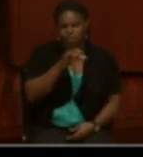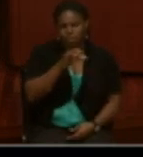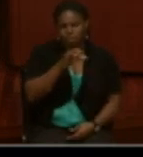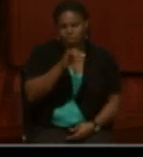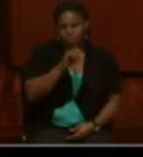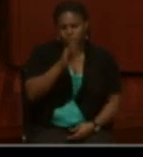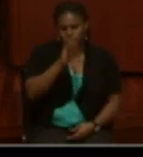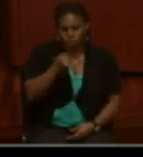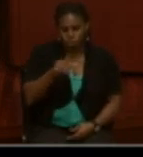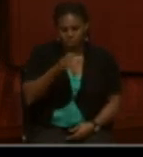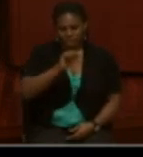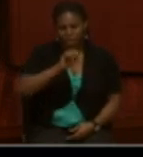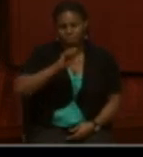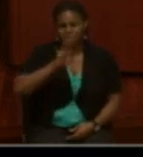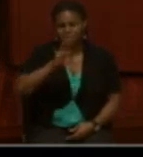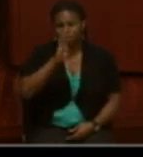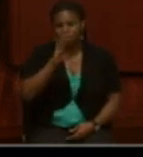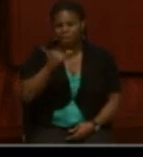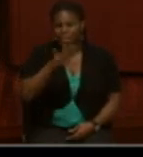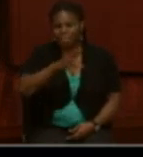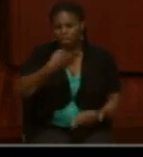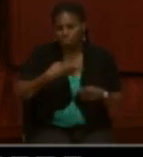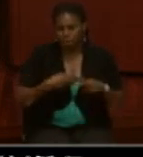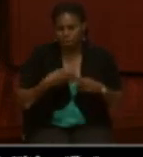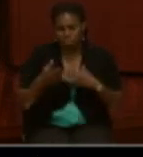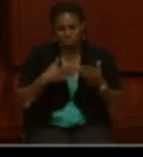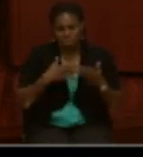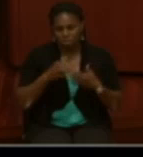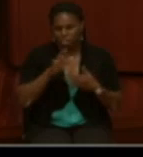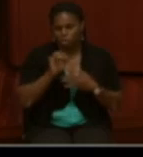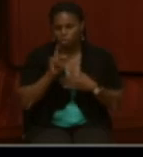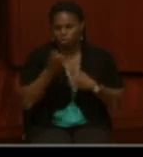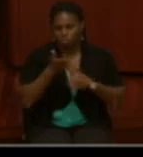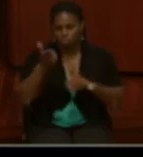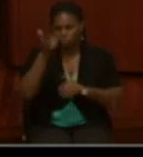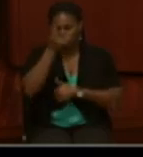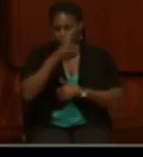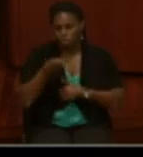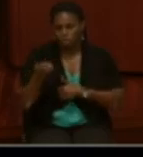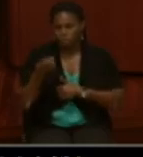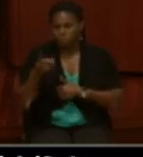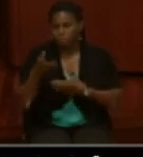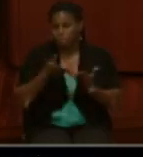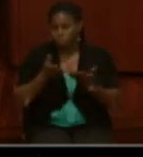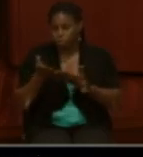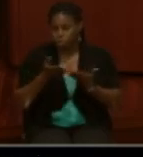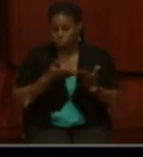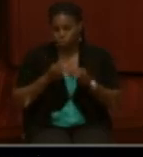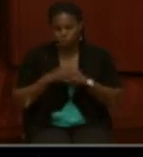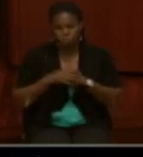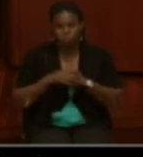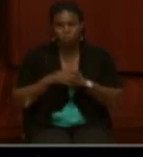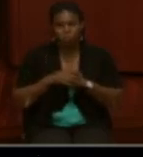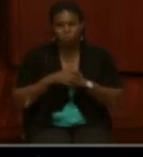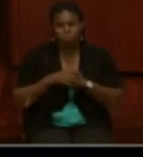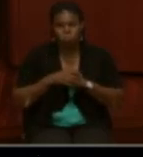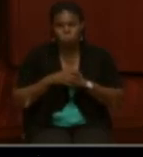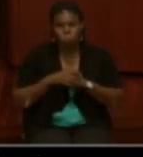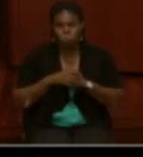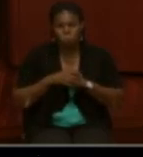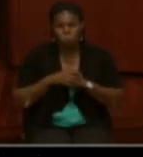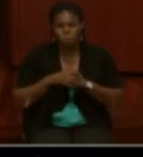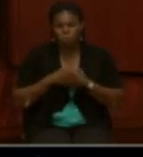Then alphabetical by the soldier's name regardless of their rank or the company that they served in within the regiment. So